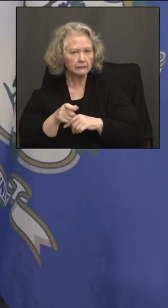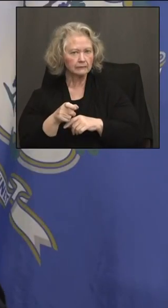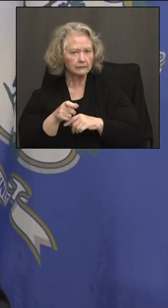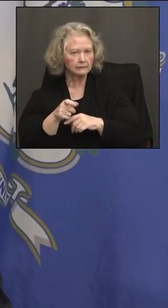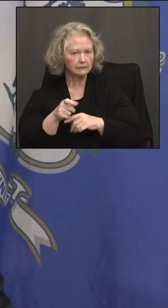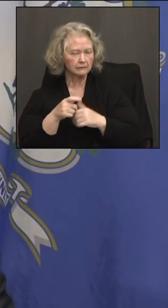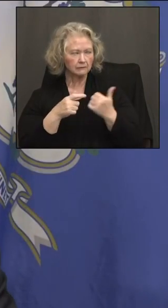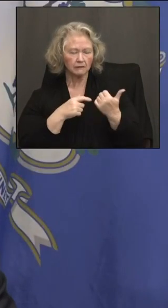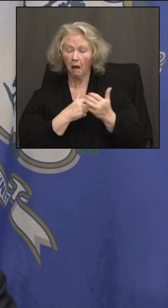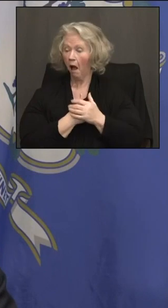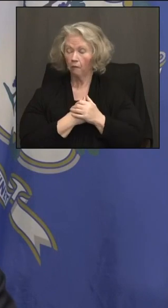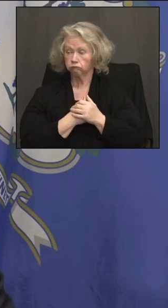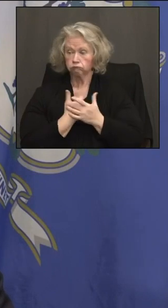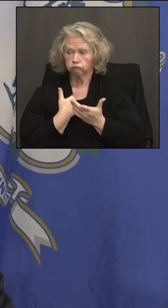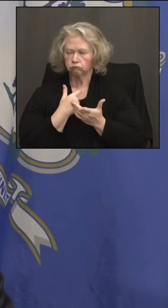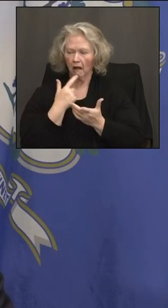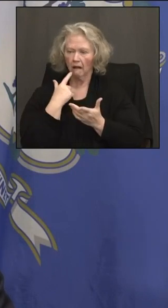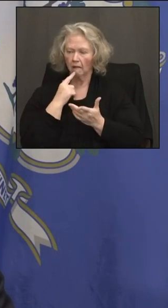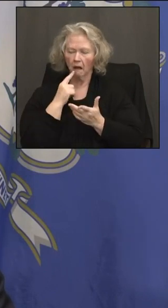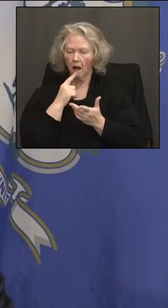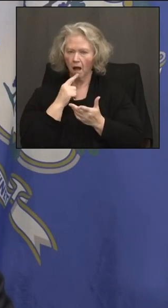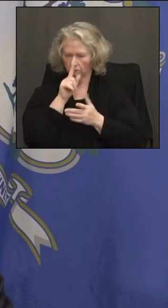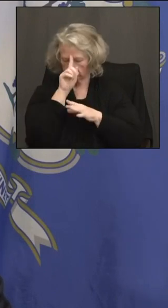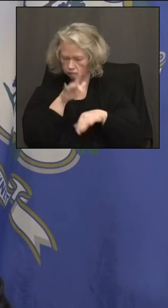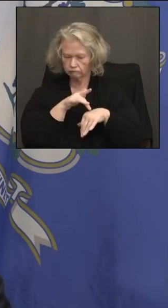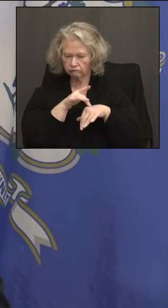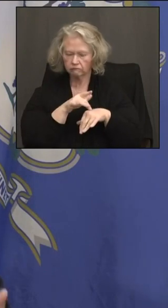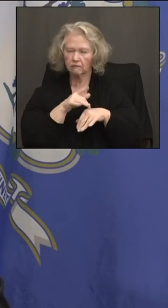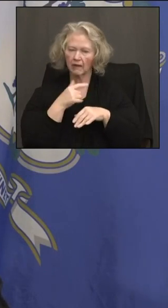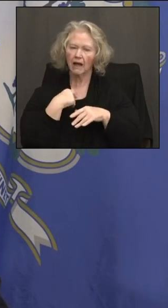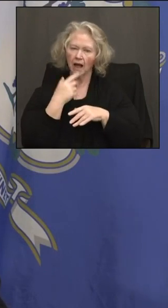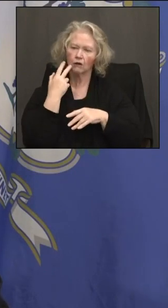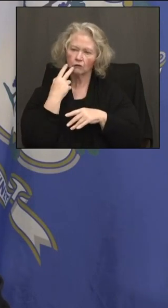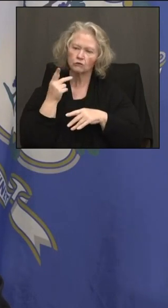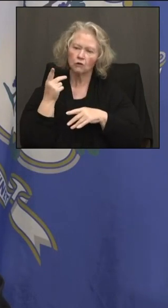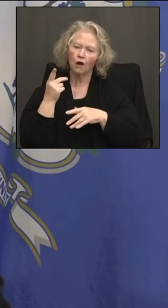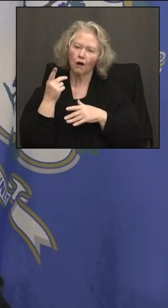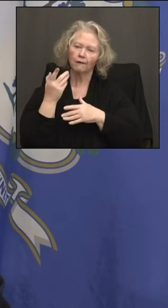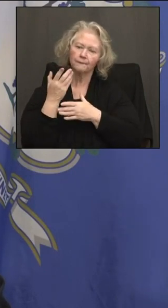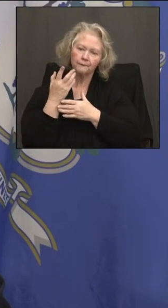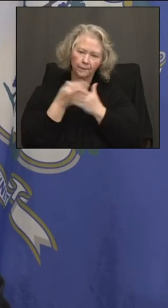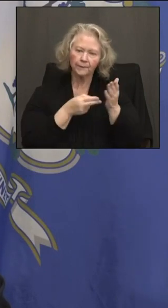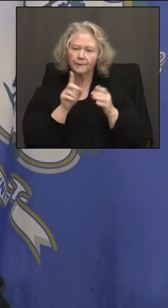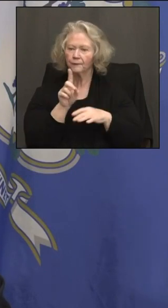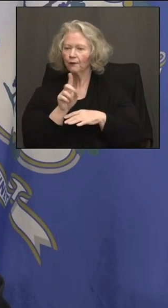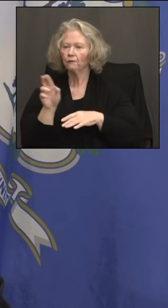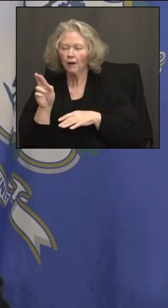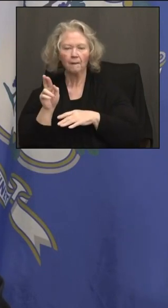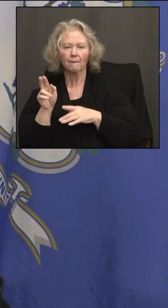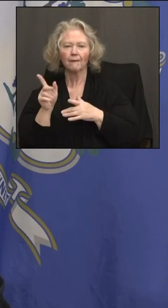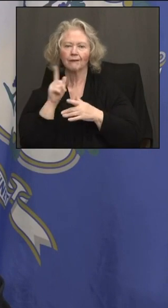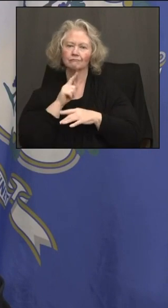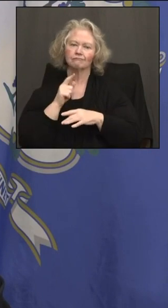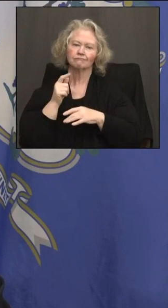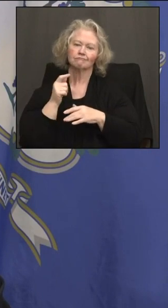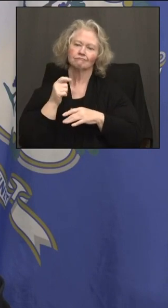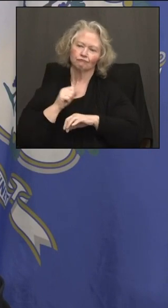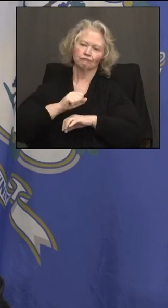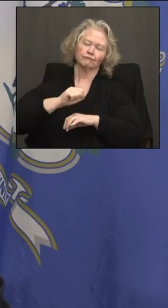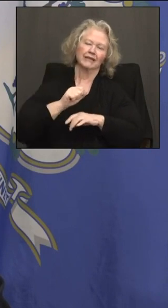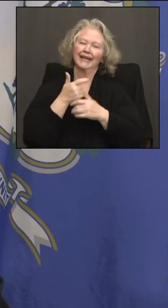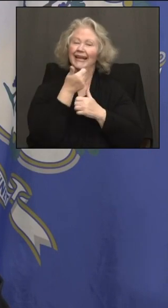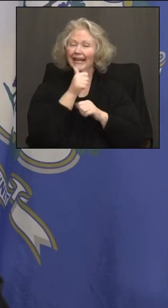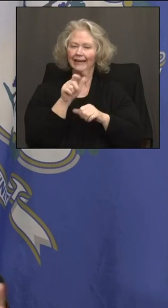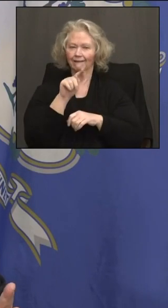I didn't focus on that. I saw bipartisan opposition to a lot of the biggest tax increases out there. I think the